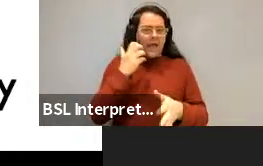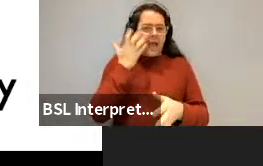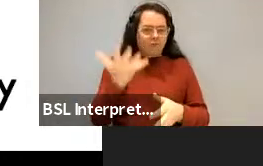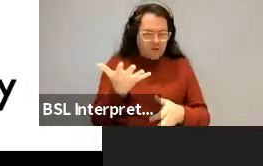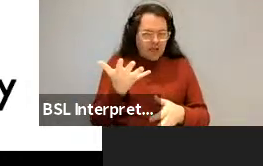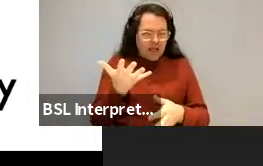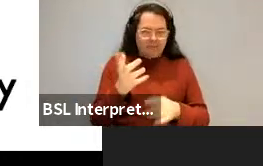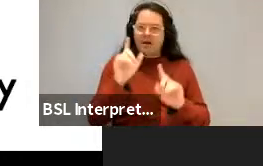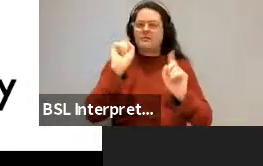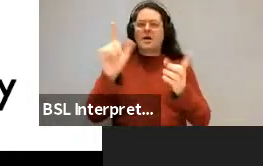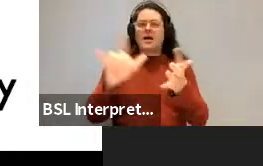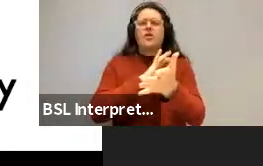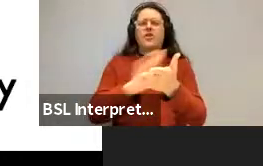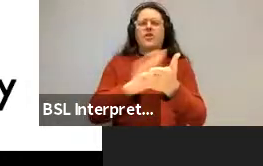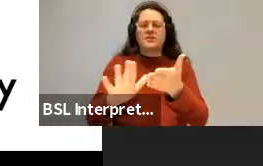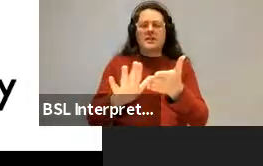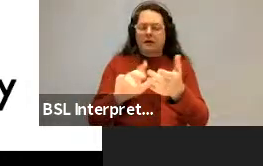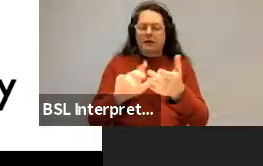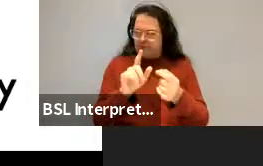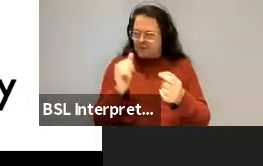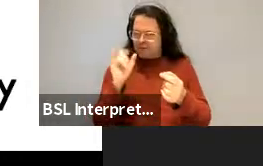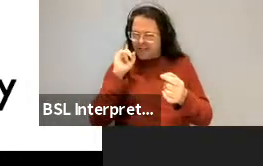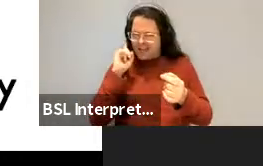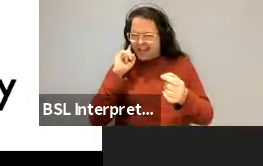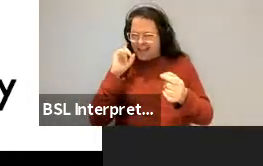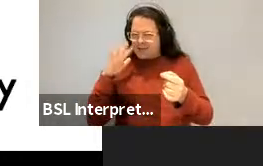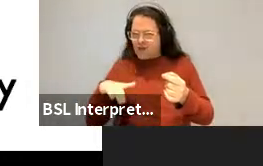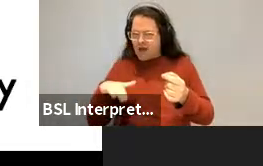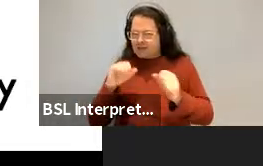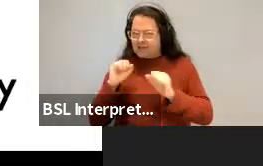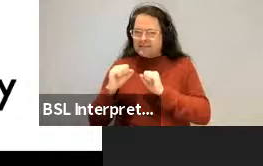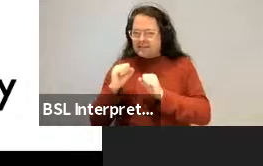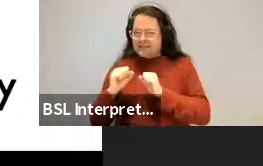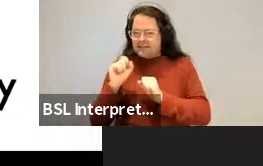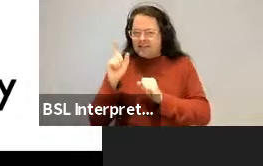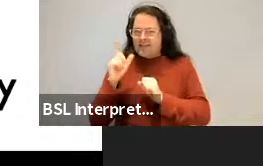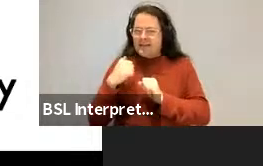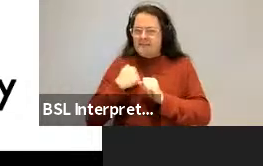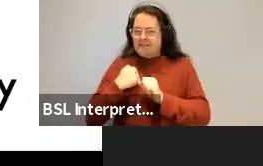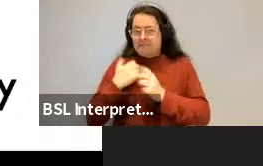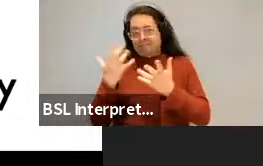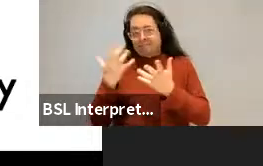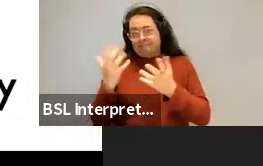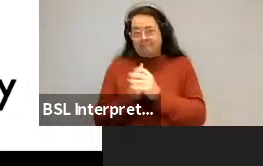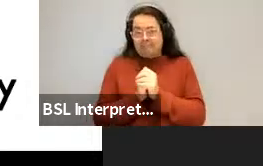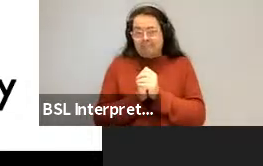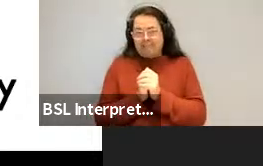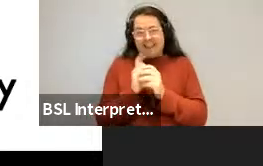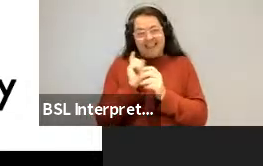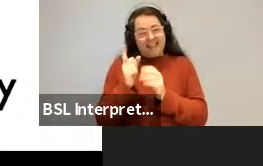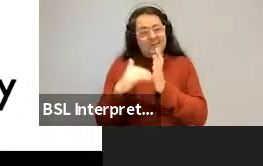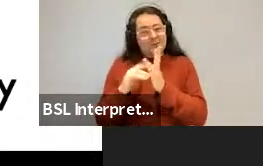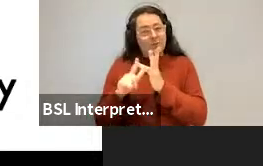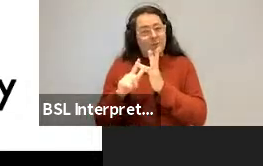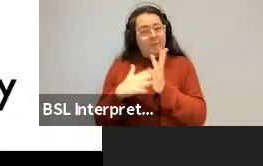People can hear a screaming child in my background. But that's, that's, that's zoom for you.